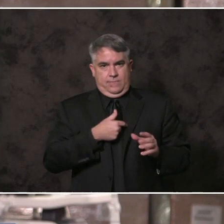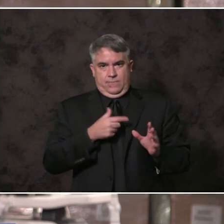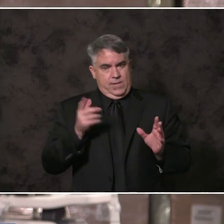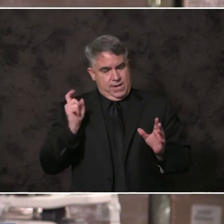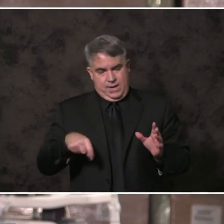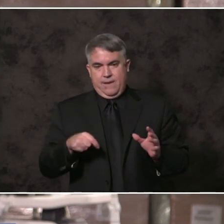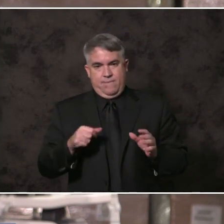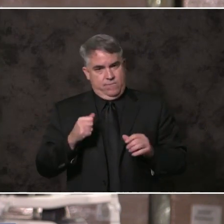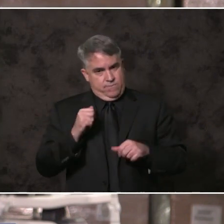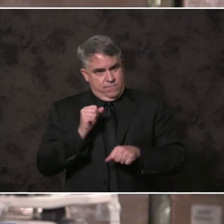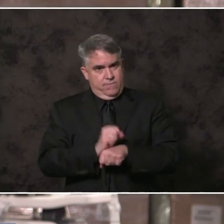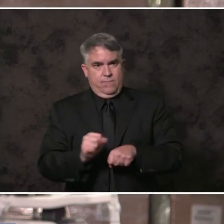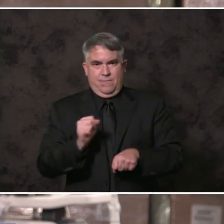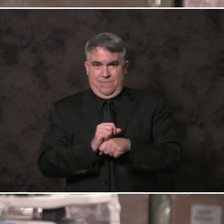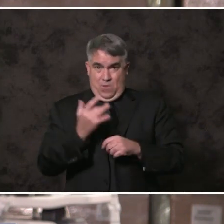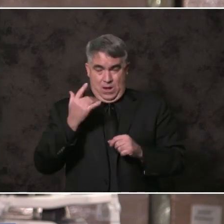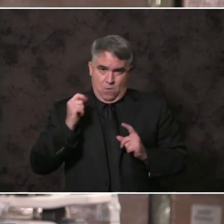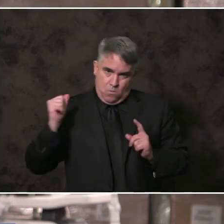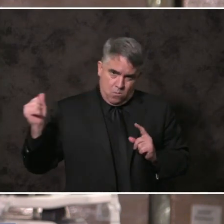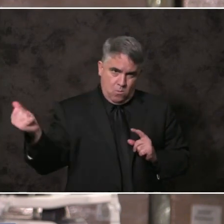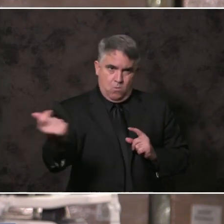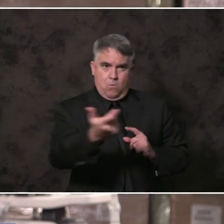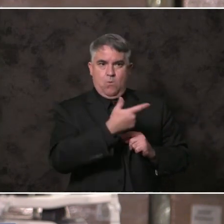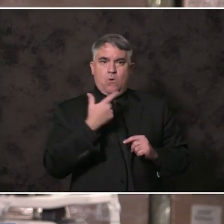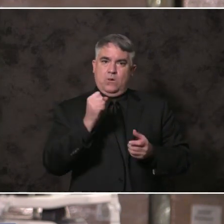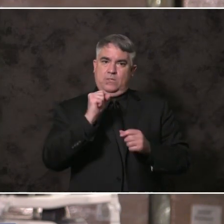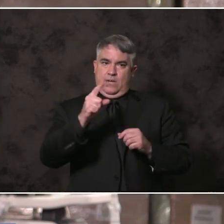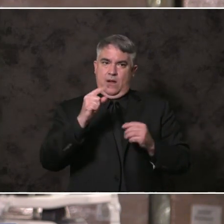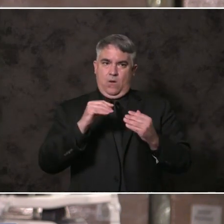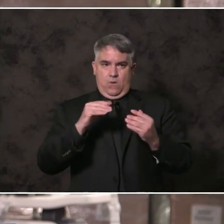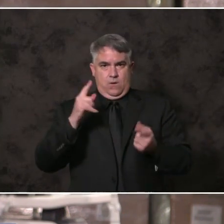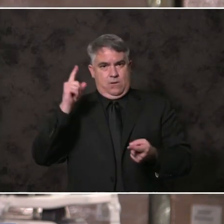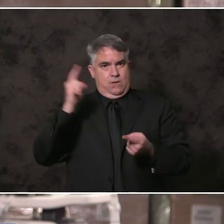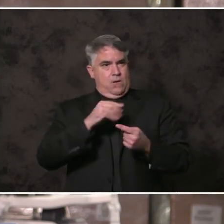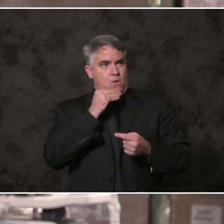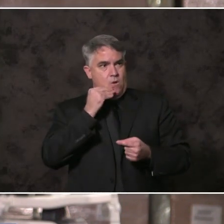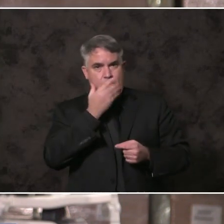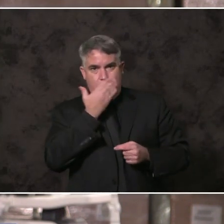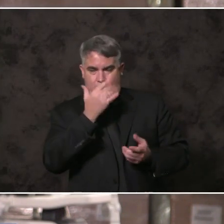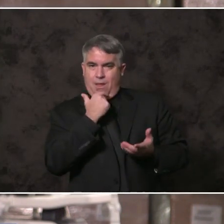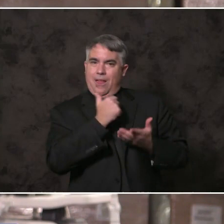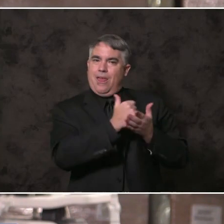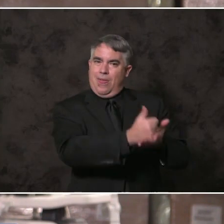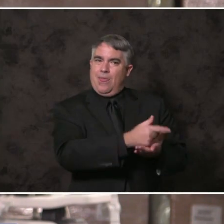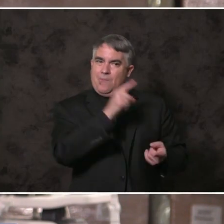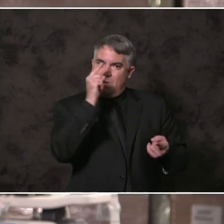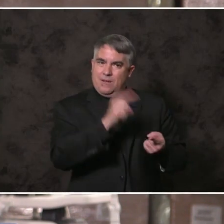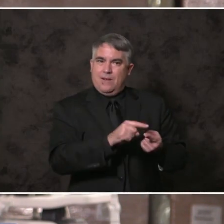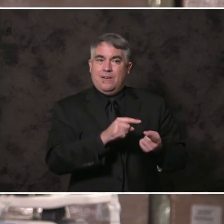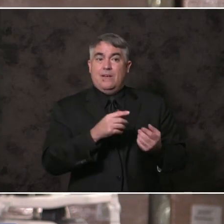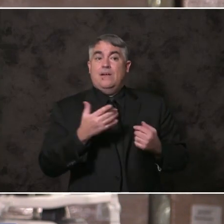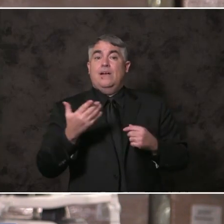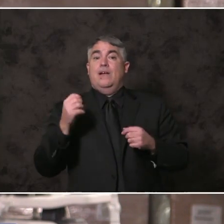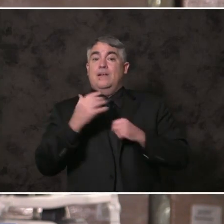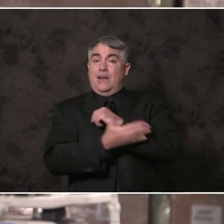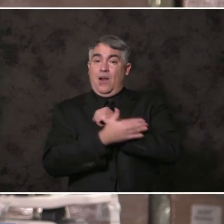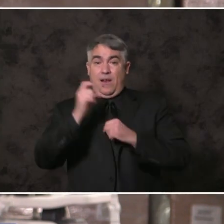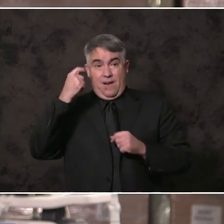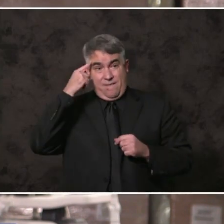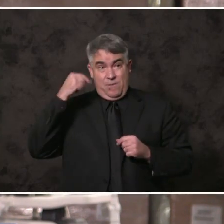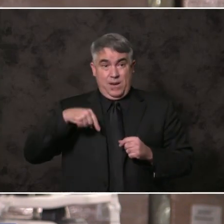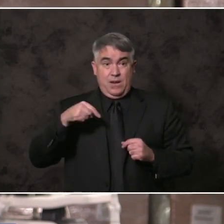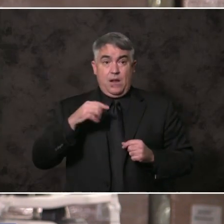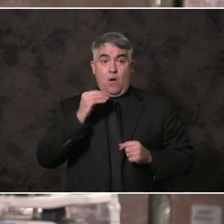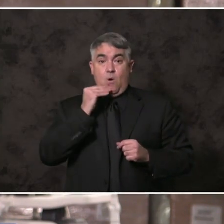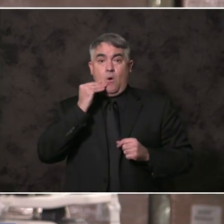And all of these efforts will help reduce homelessness. But the creation of a new county department of homeless solutions and equitable communities